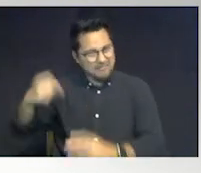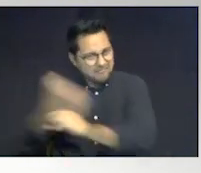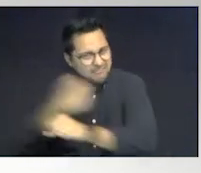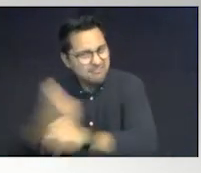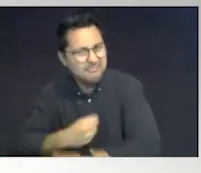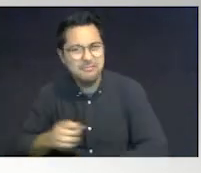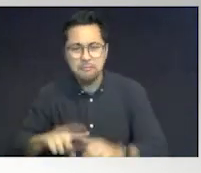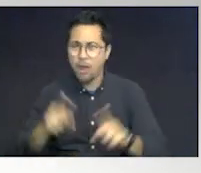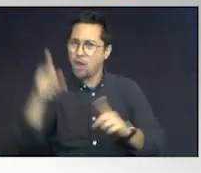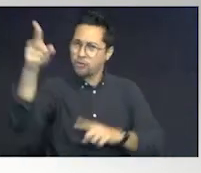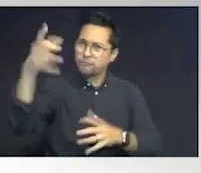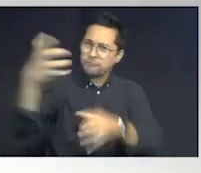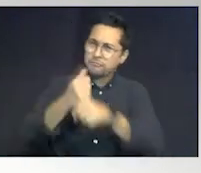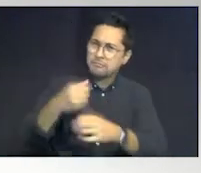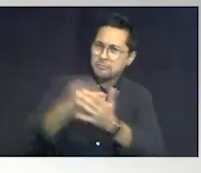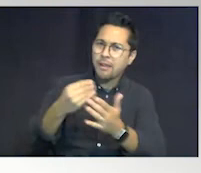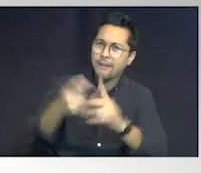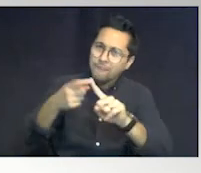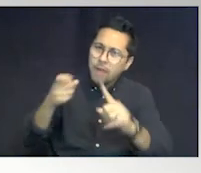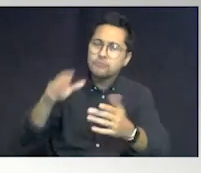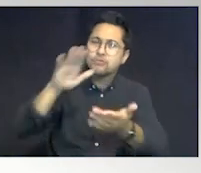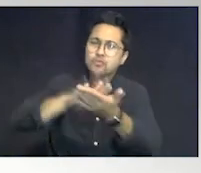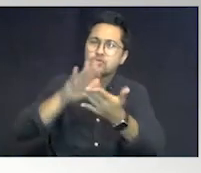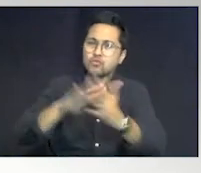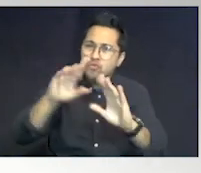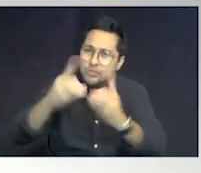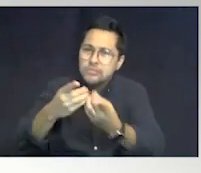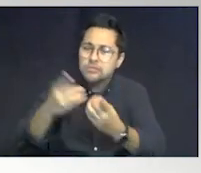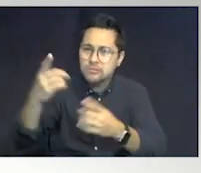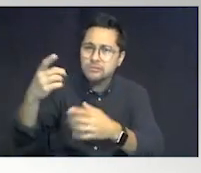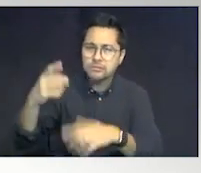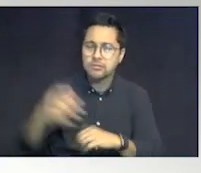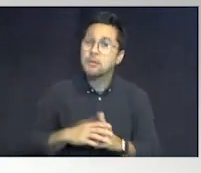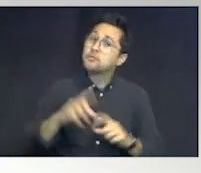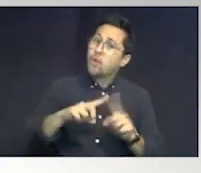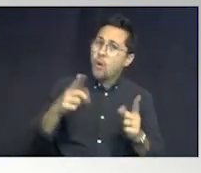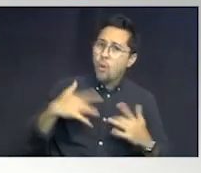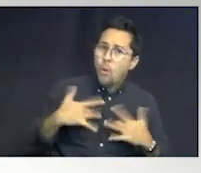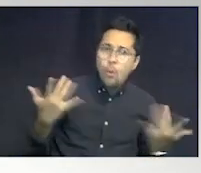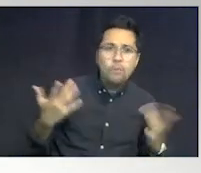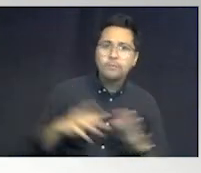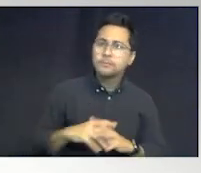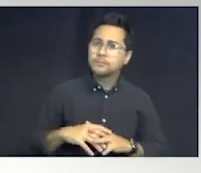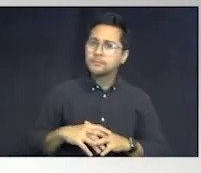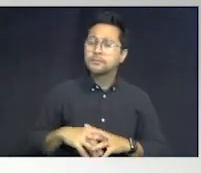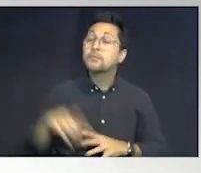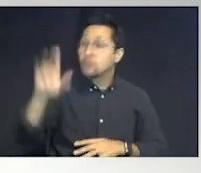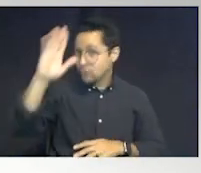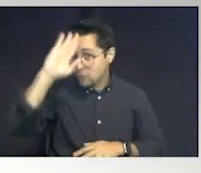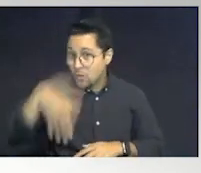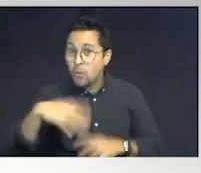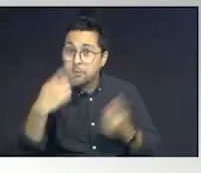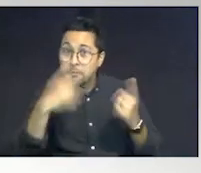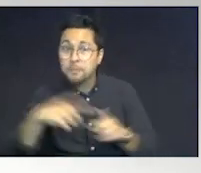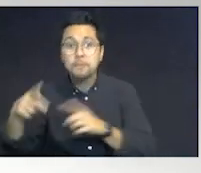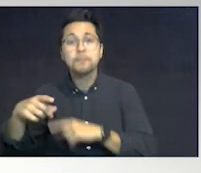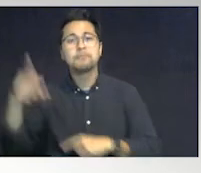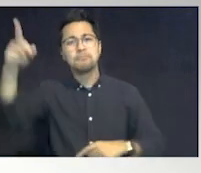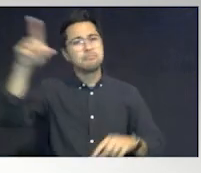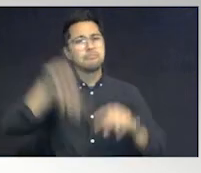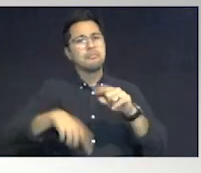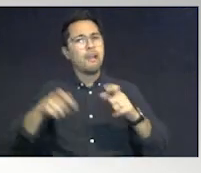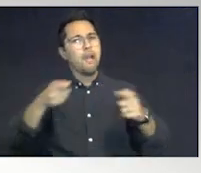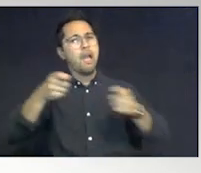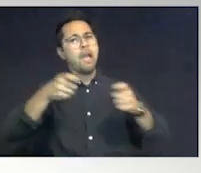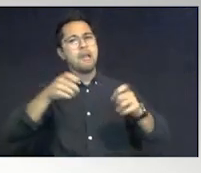you've received the money, form the school district to make that happen. So what is happening? You know what is happening? They can't handle